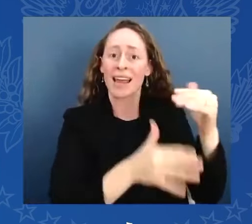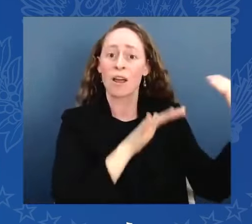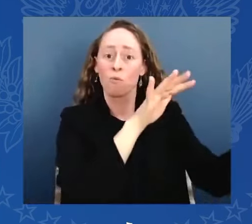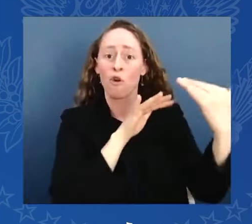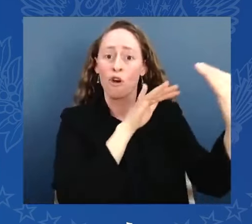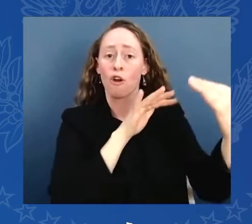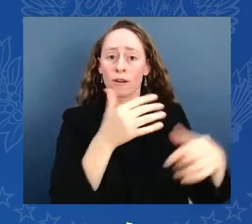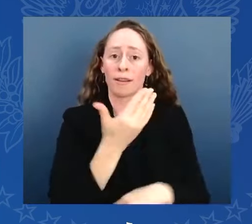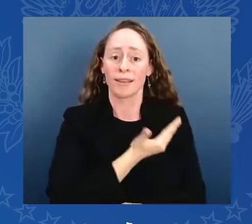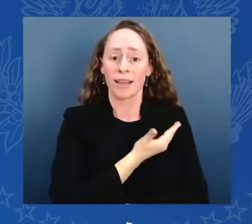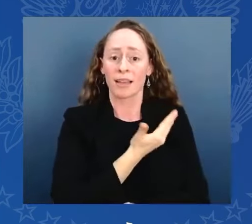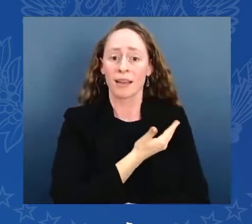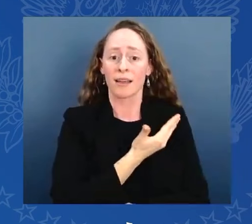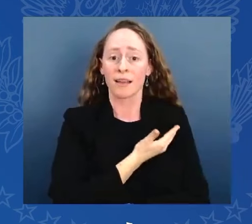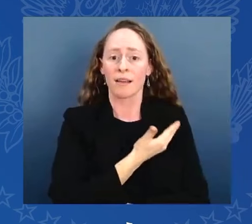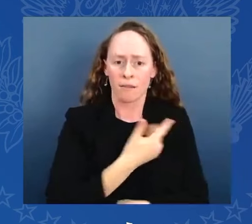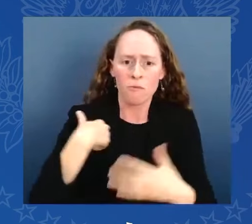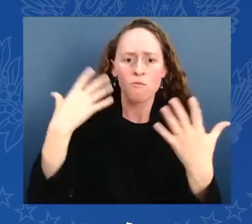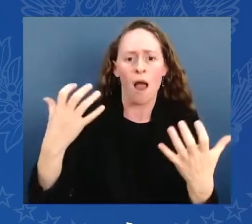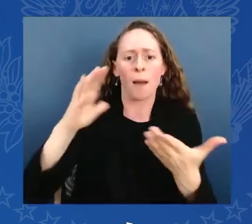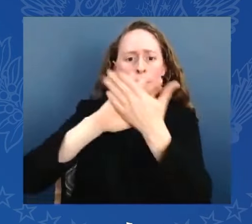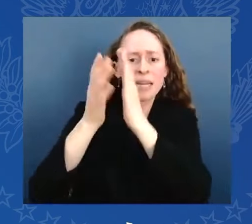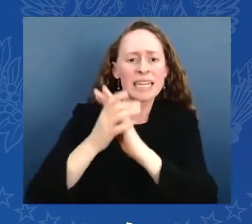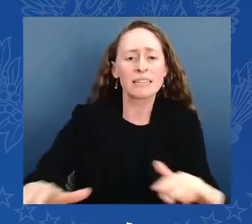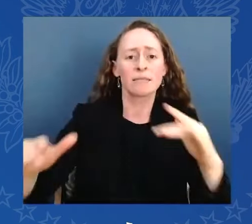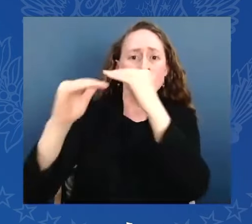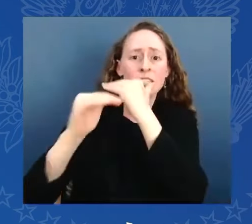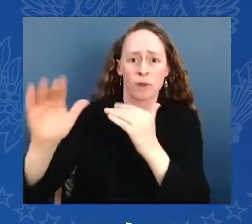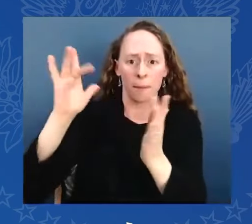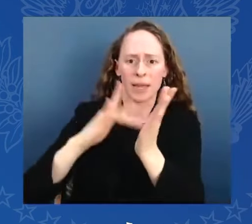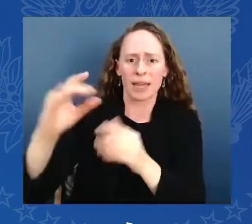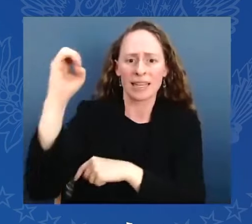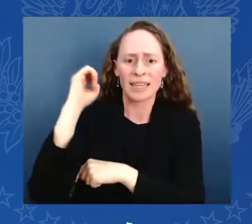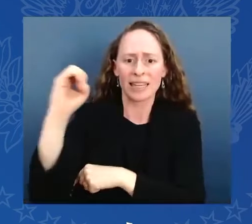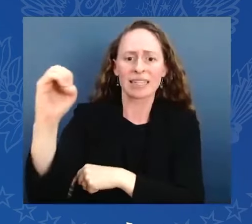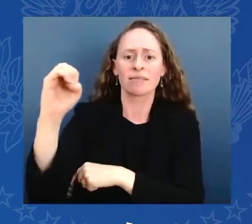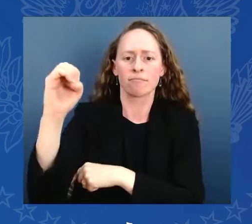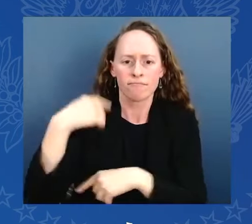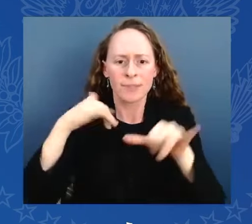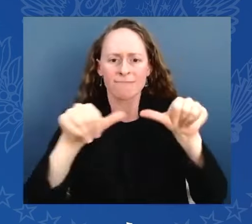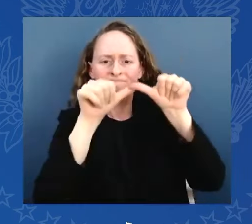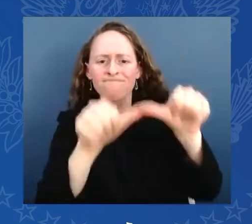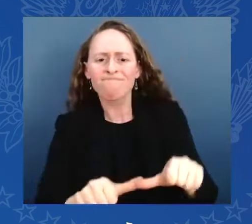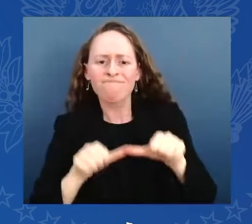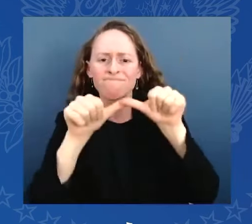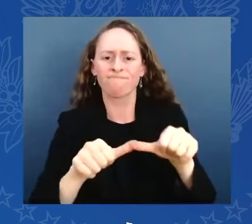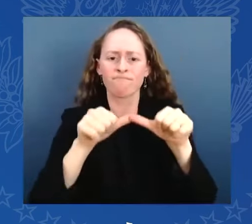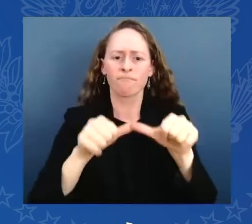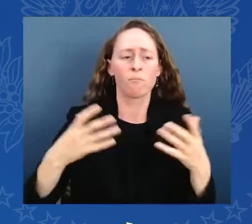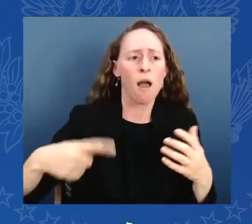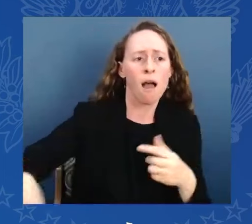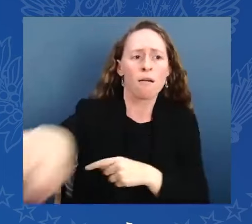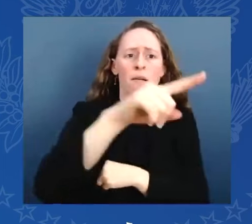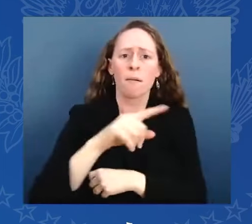We're also working around the clock to bring home Americans being unjustly detained all around the world. You know,